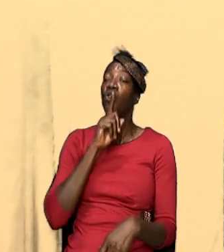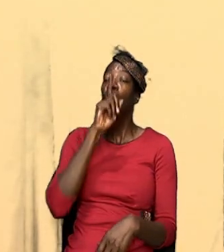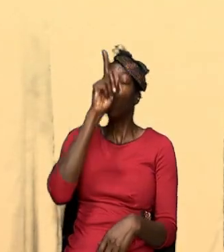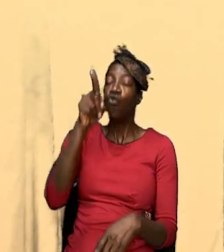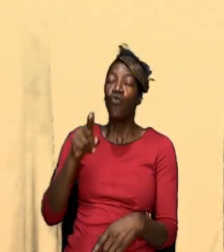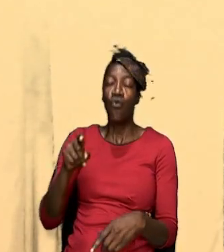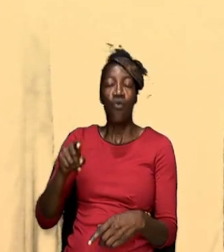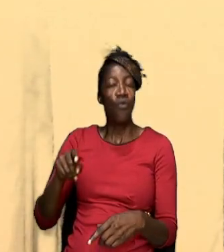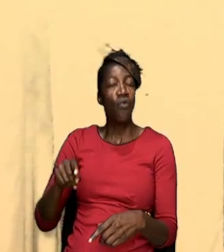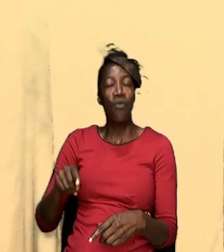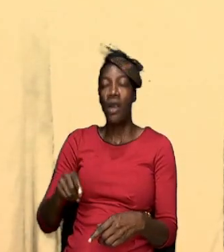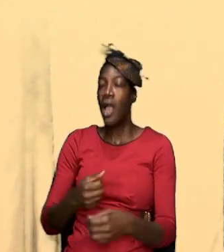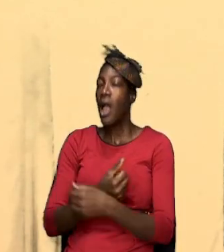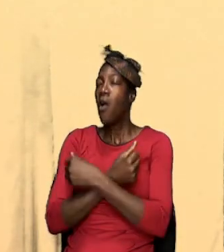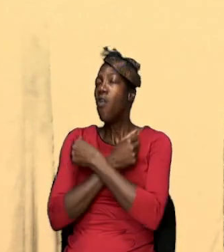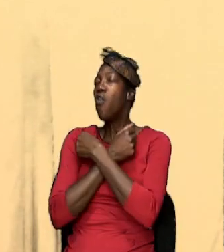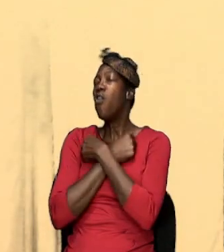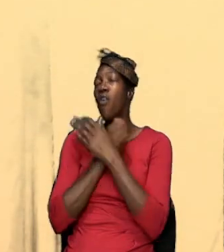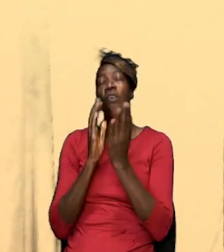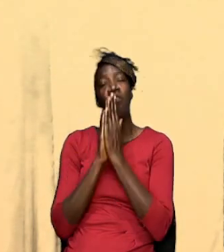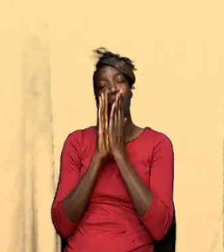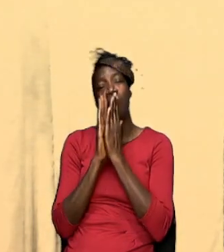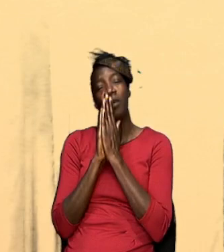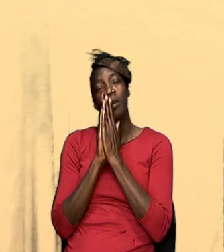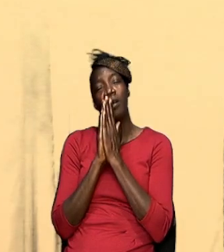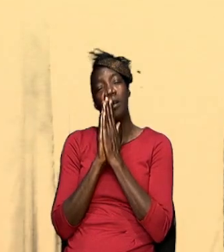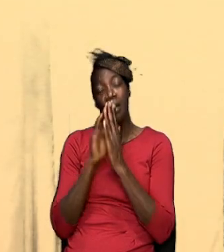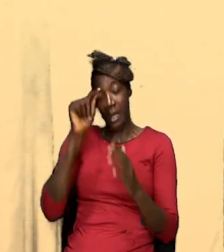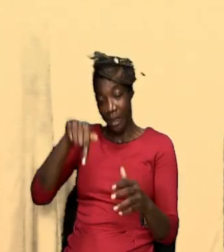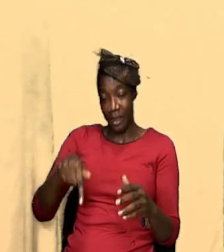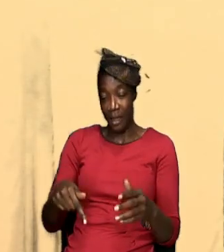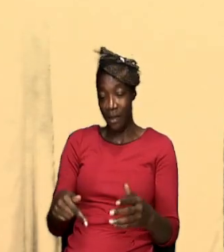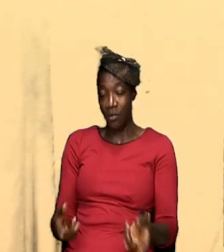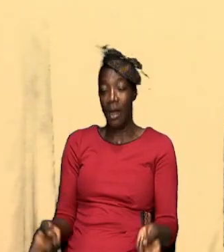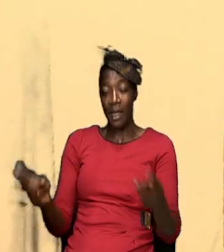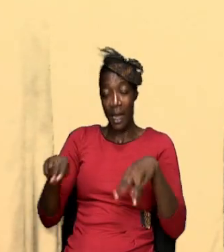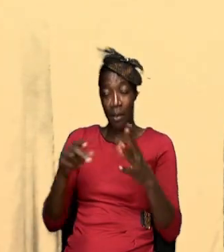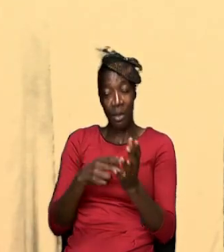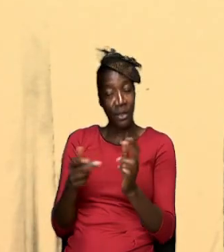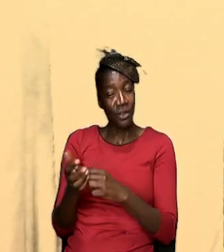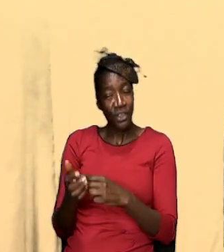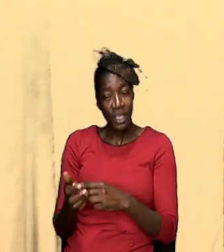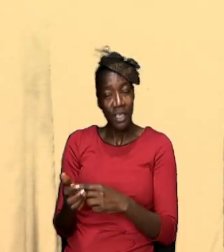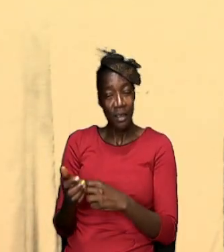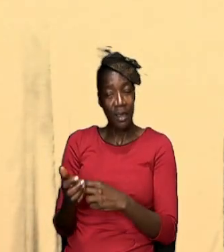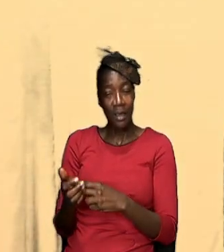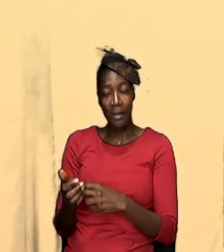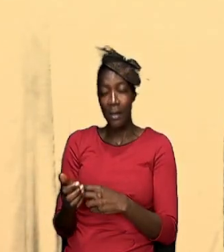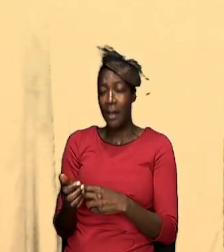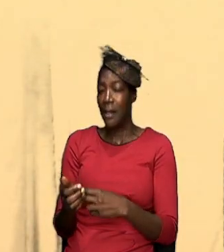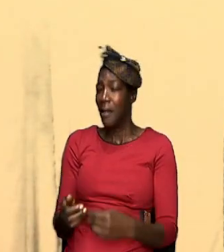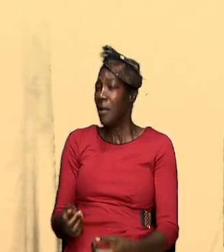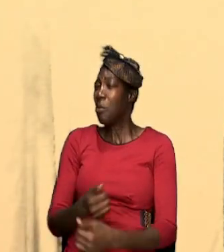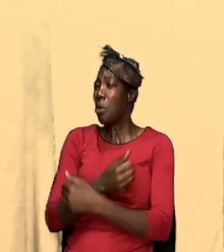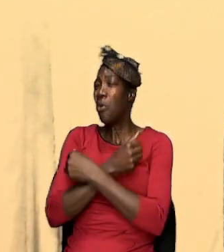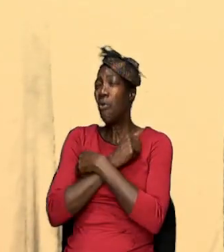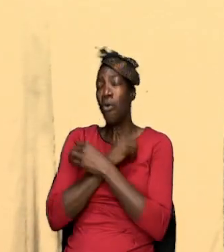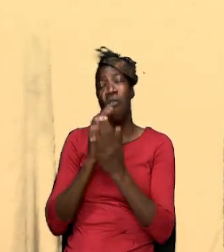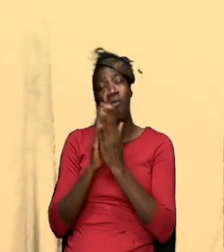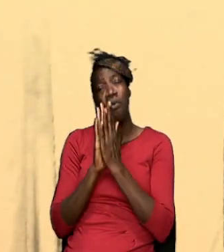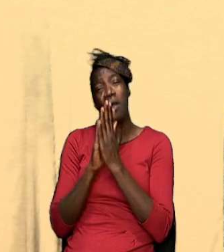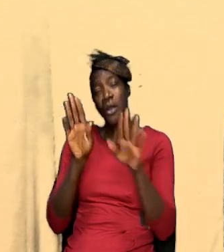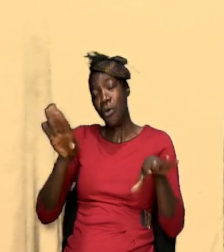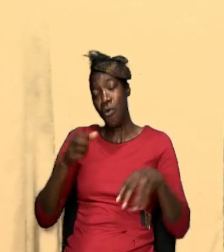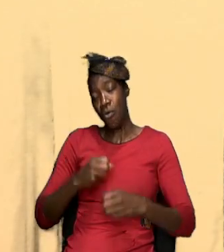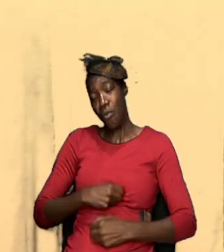fall in love with prayer and I believe this is what happened to Jesus where he fell in love with prayer and so nobody